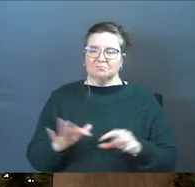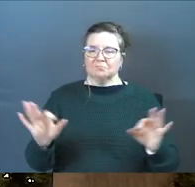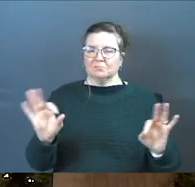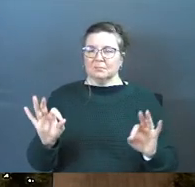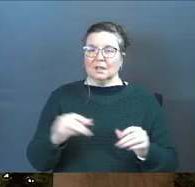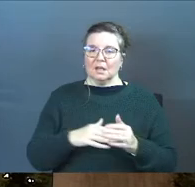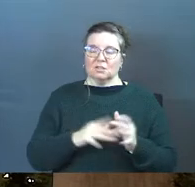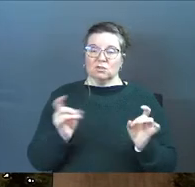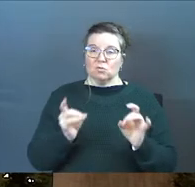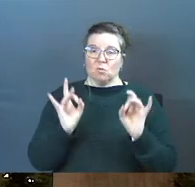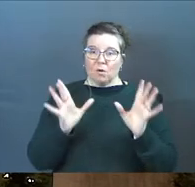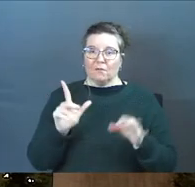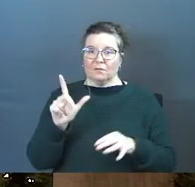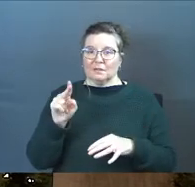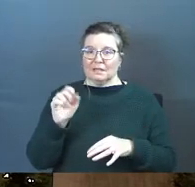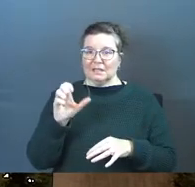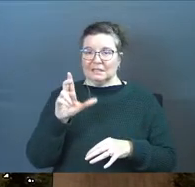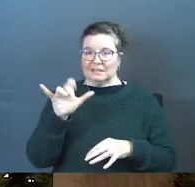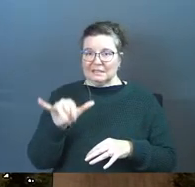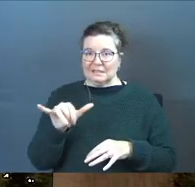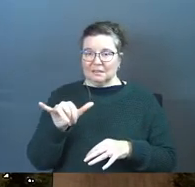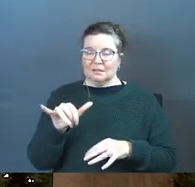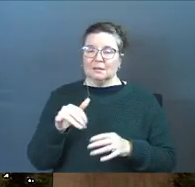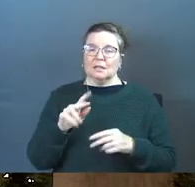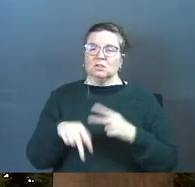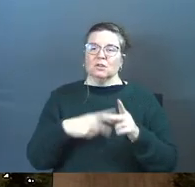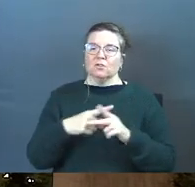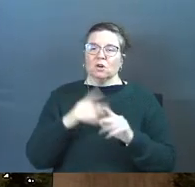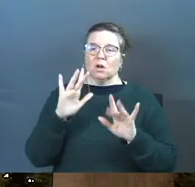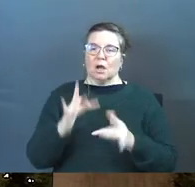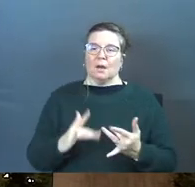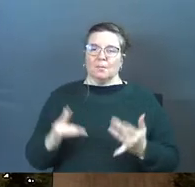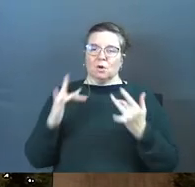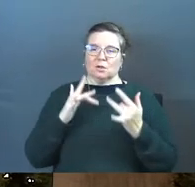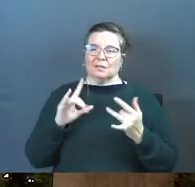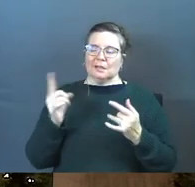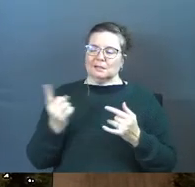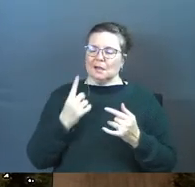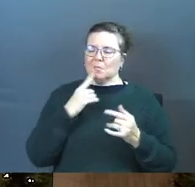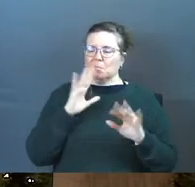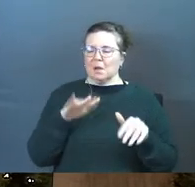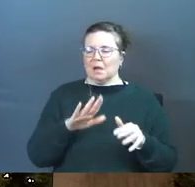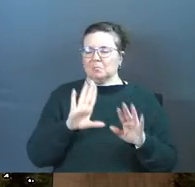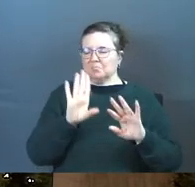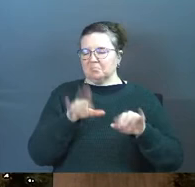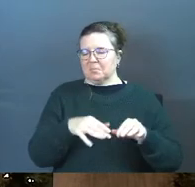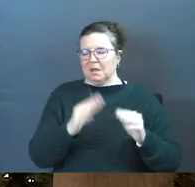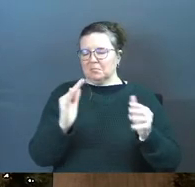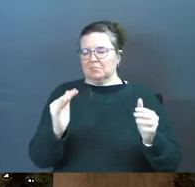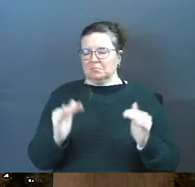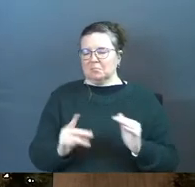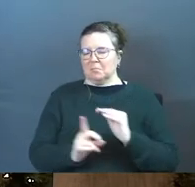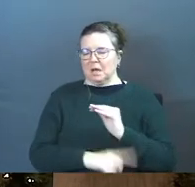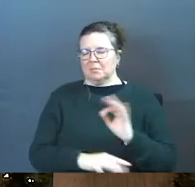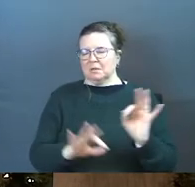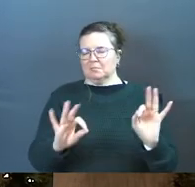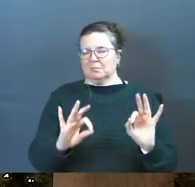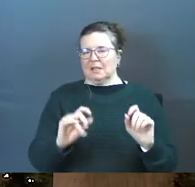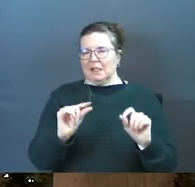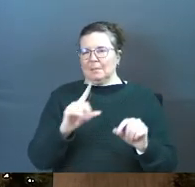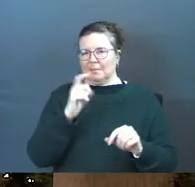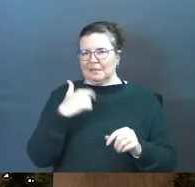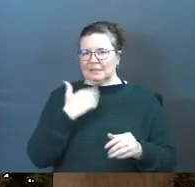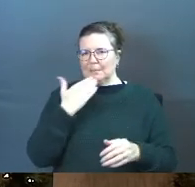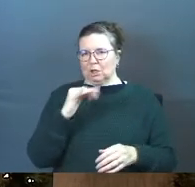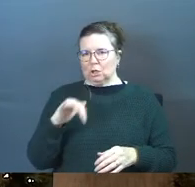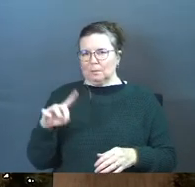Leniency is awful. Leniency is a version of mercy that just comes along and says, I'm just going to notch down your punishment just a bit